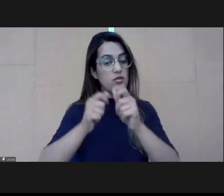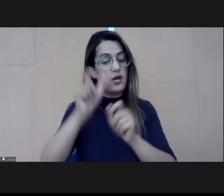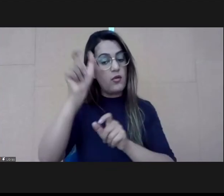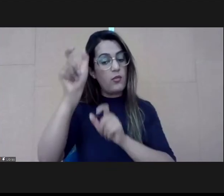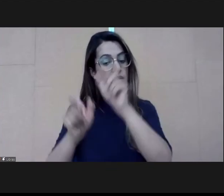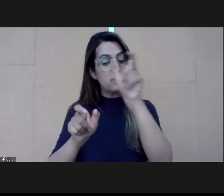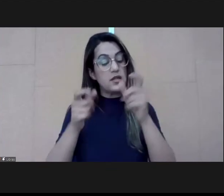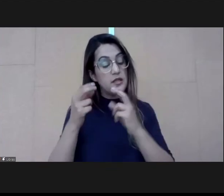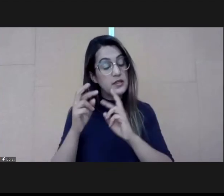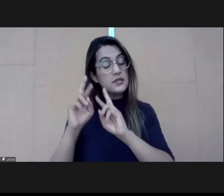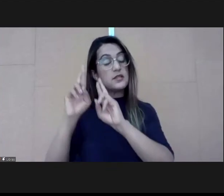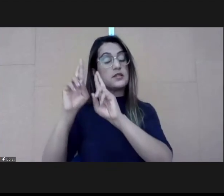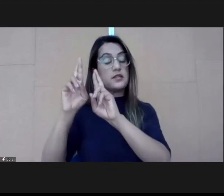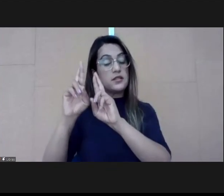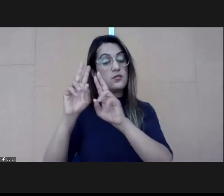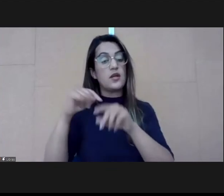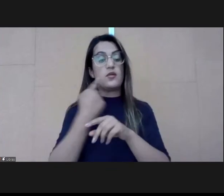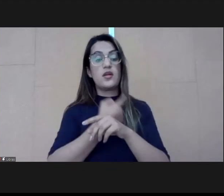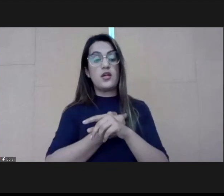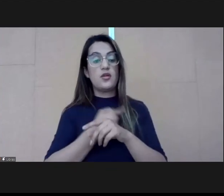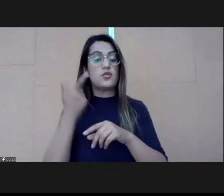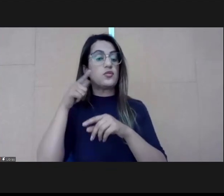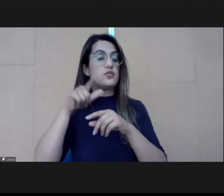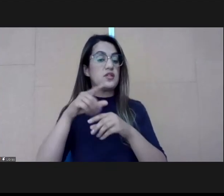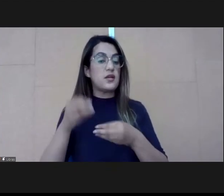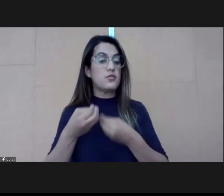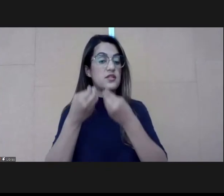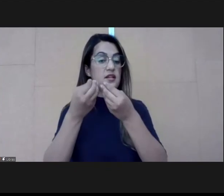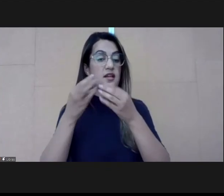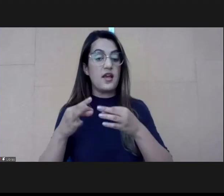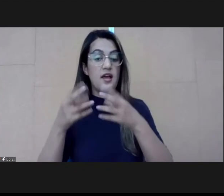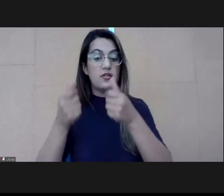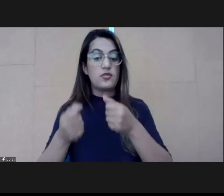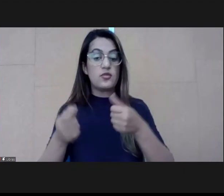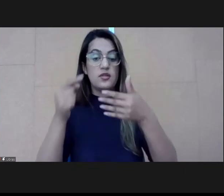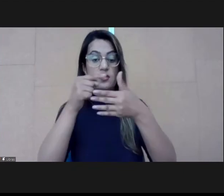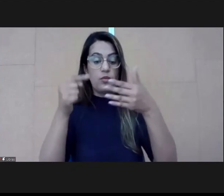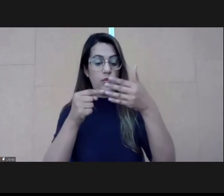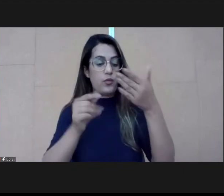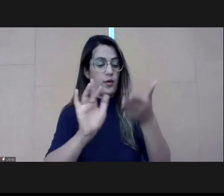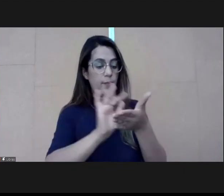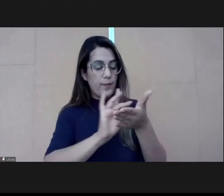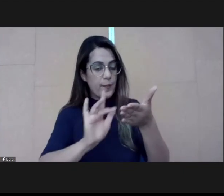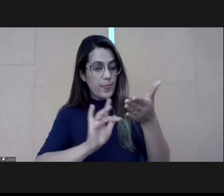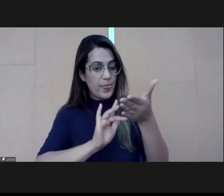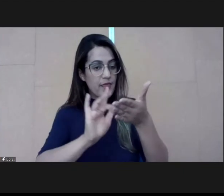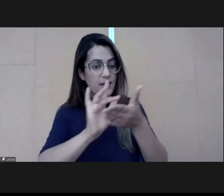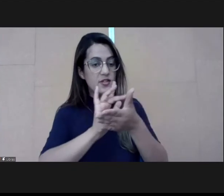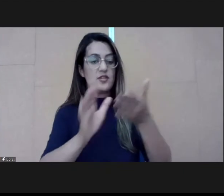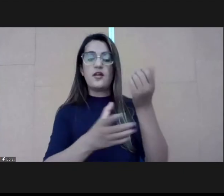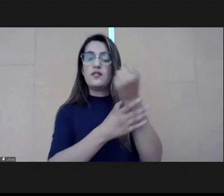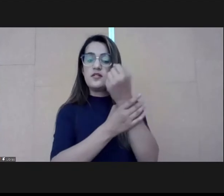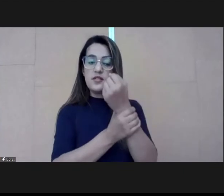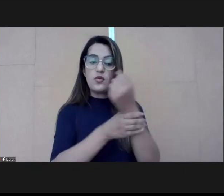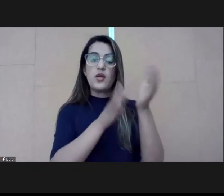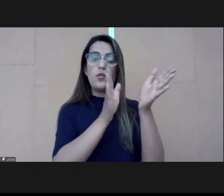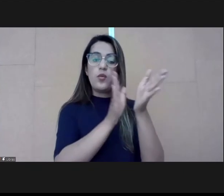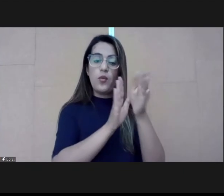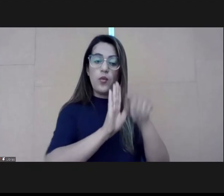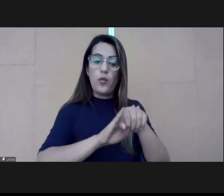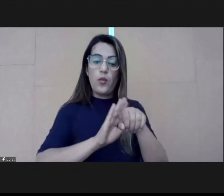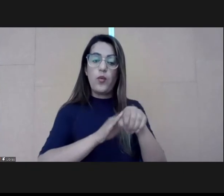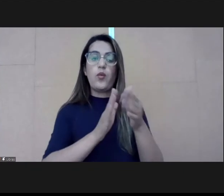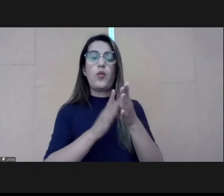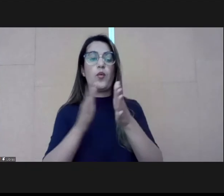services on digital platforms securely 24-7 with ease and